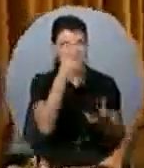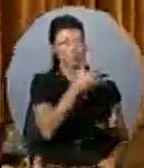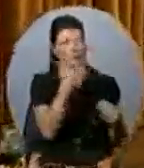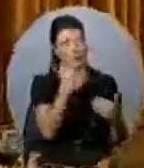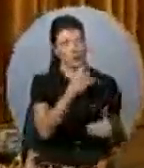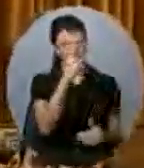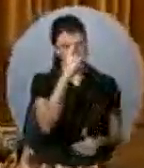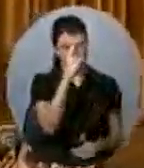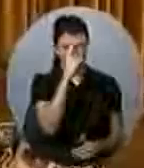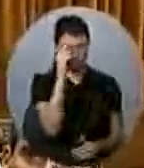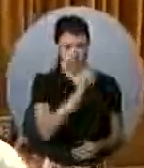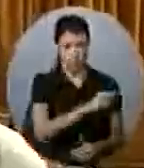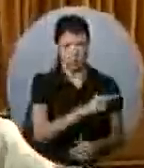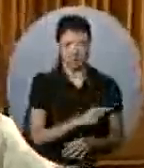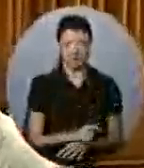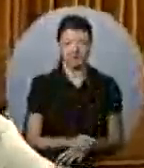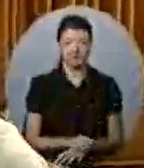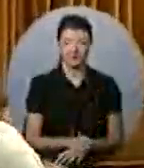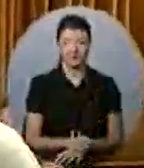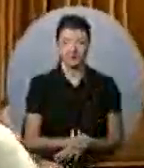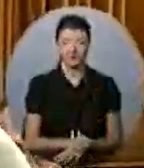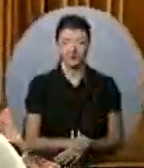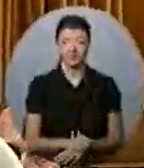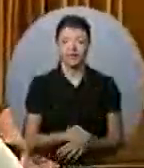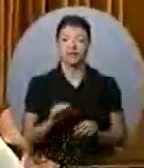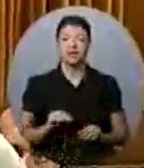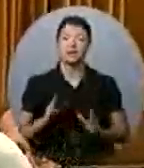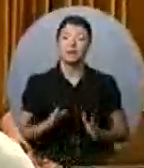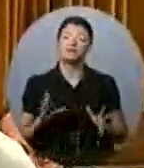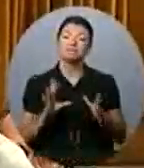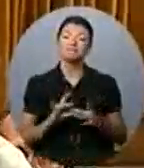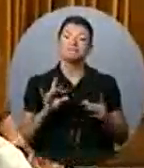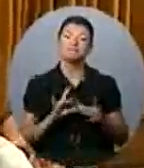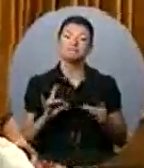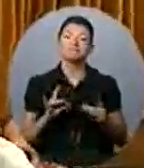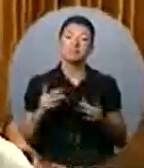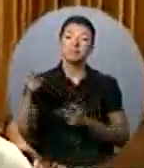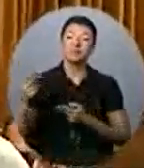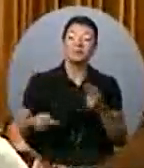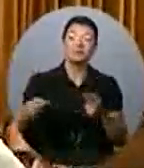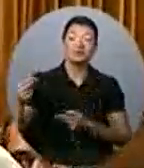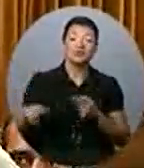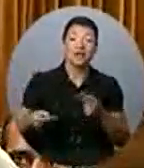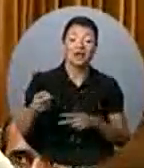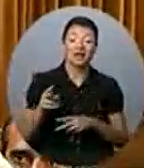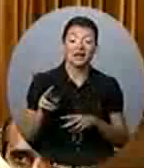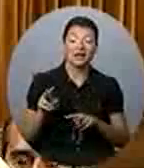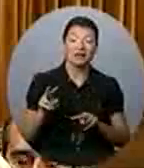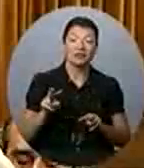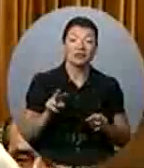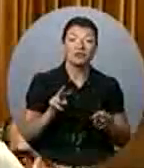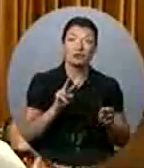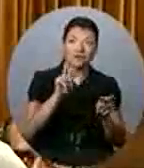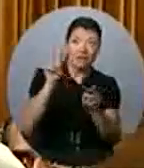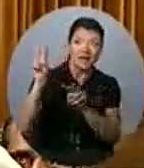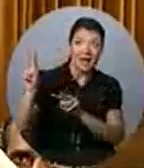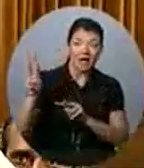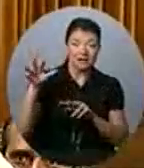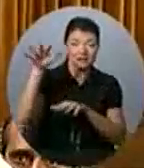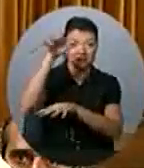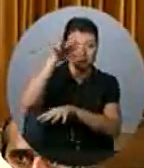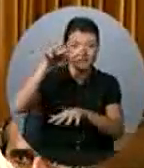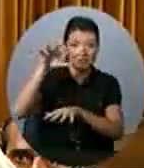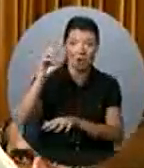Mr. Speaker, the Minister's explanations to justify cuts to the ozone monitoring budget